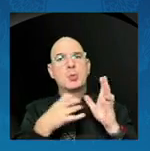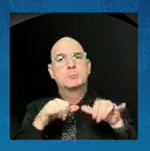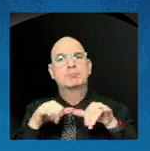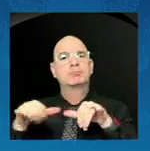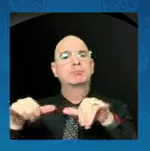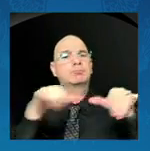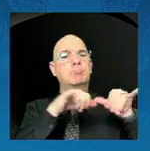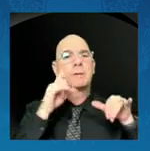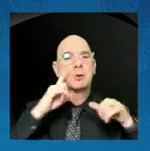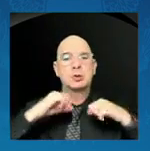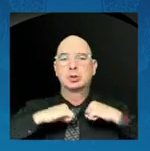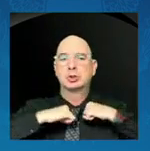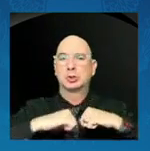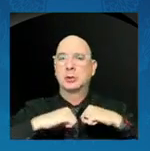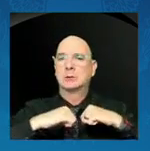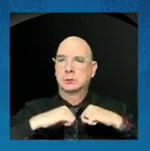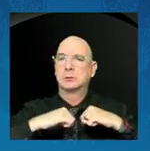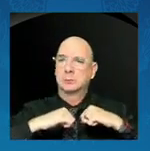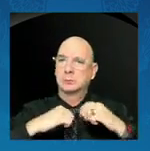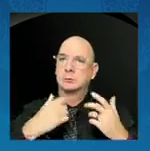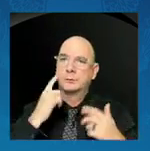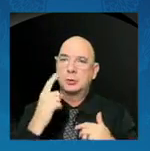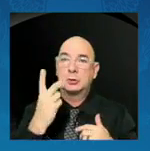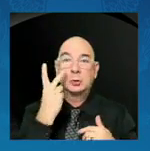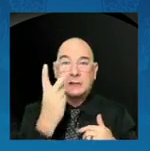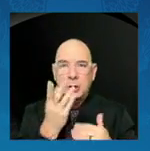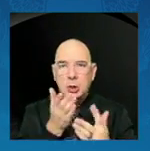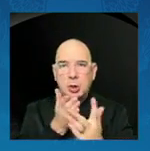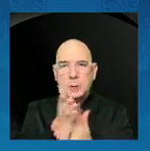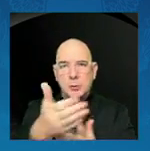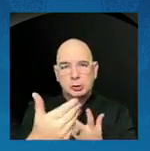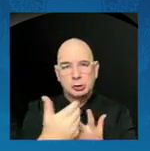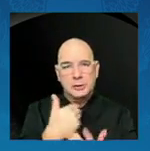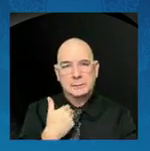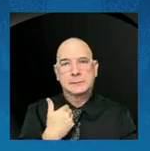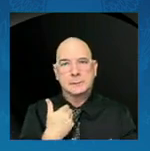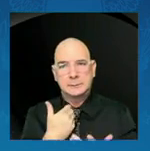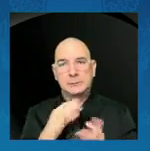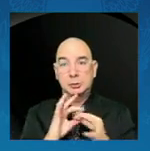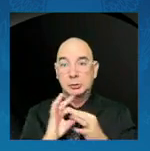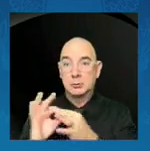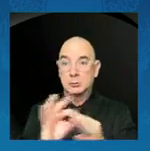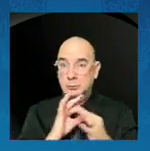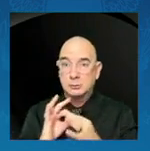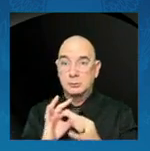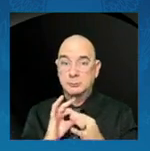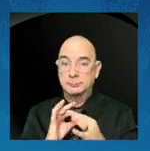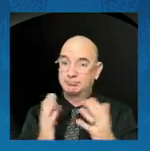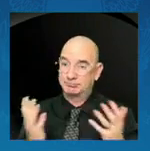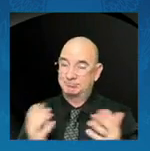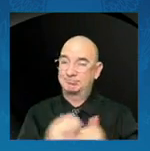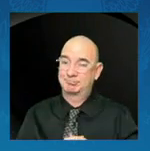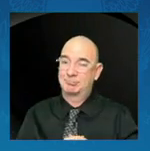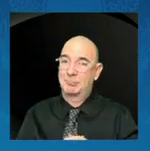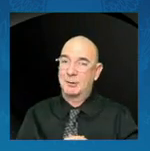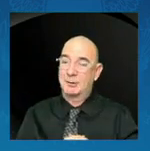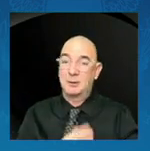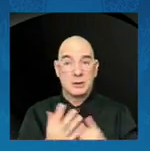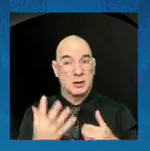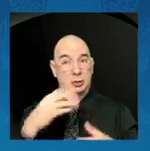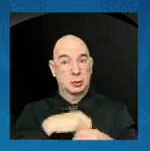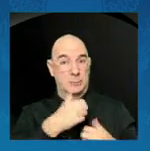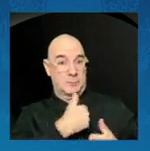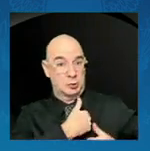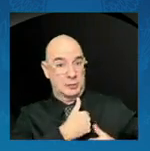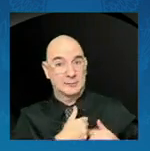transparency. And cooperation. To include. Military. Commercial. And